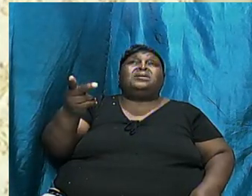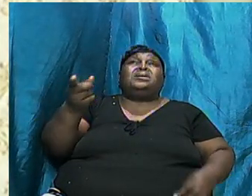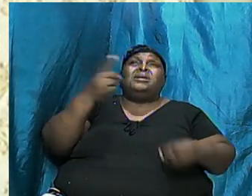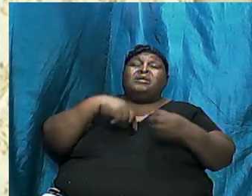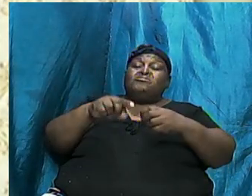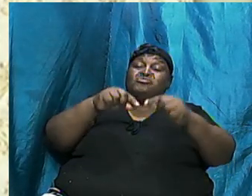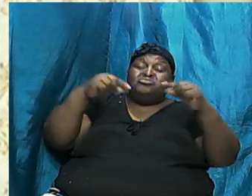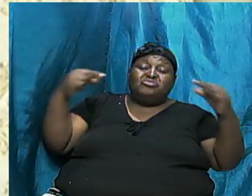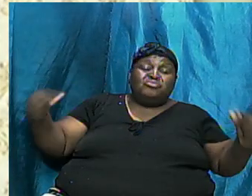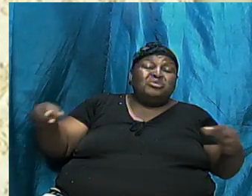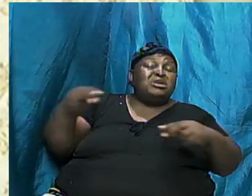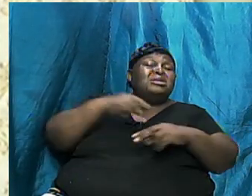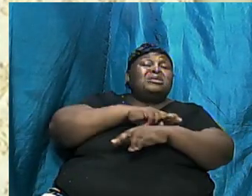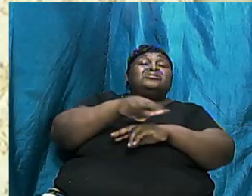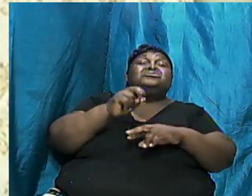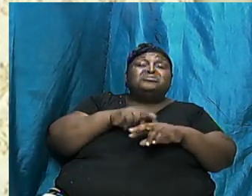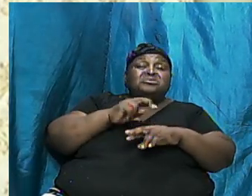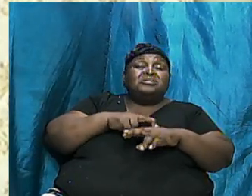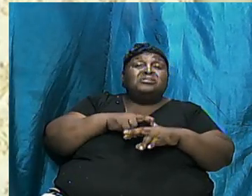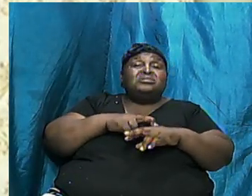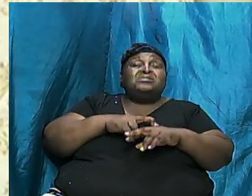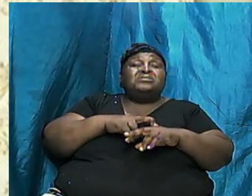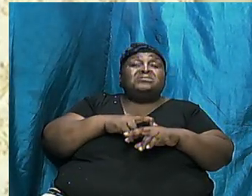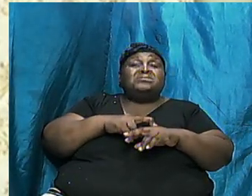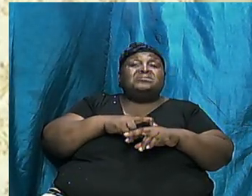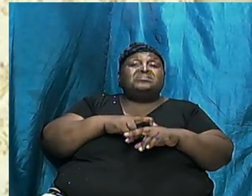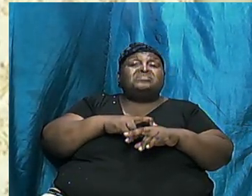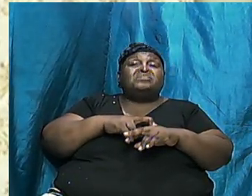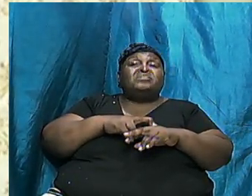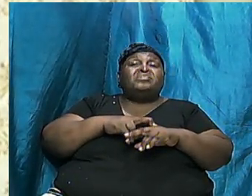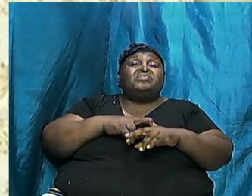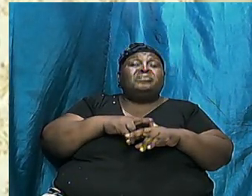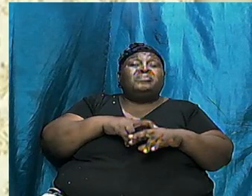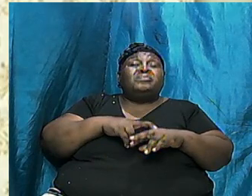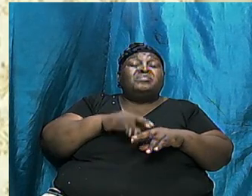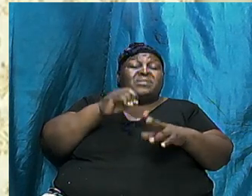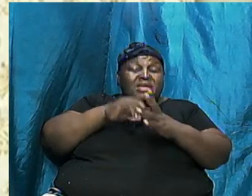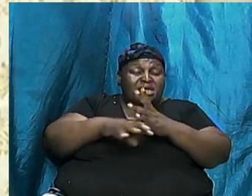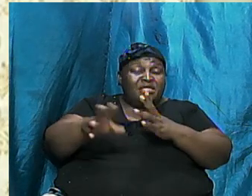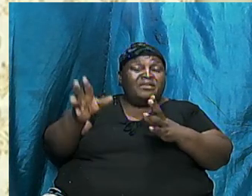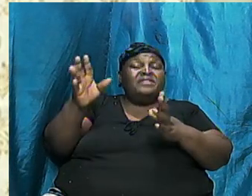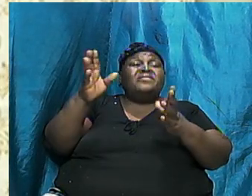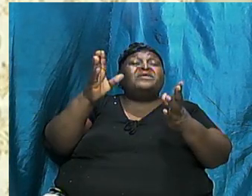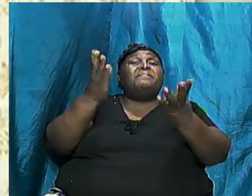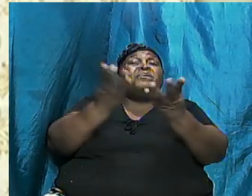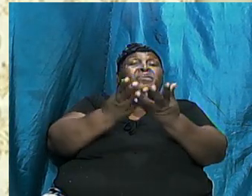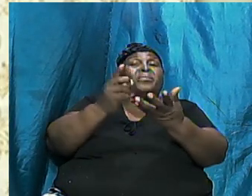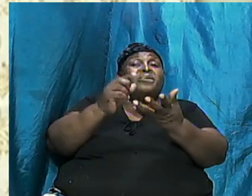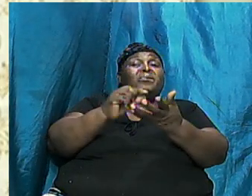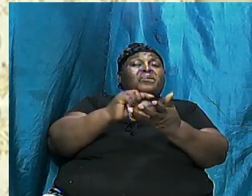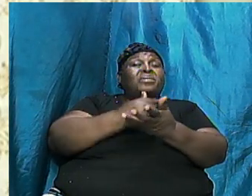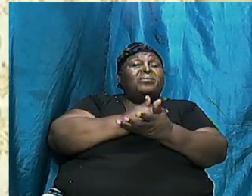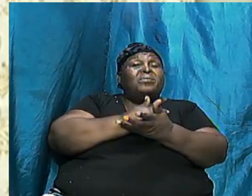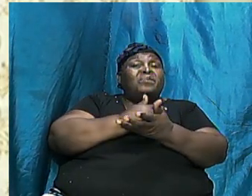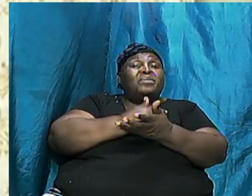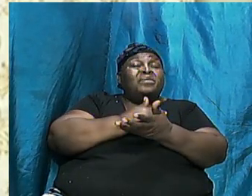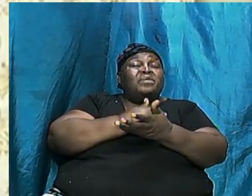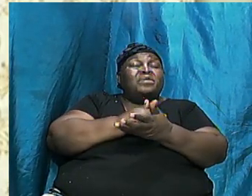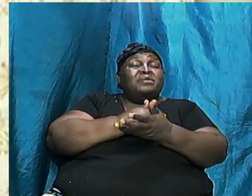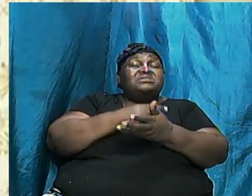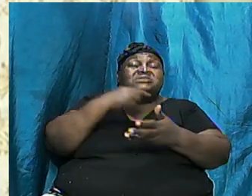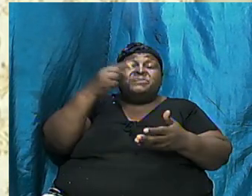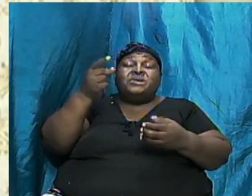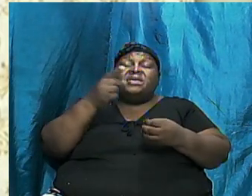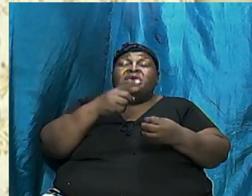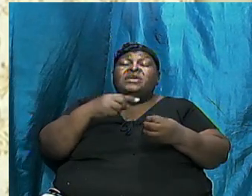nations Indeed they might be great nations and they are great nations But in the book it just speaks to what God is going to do to